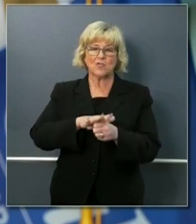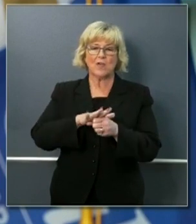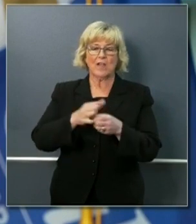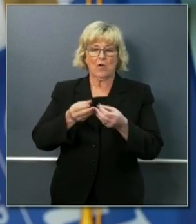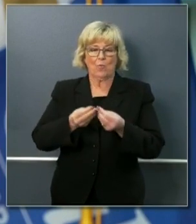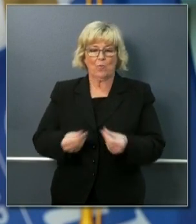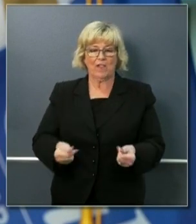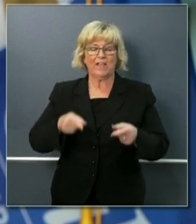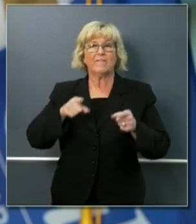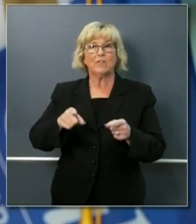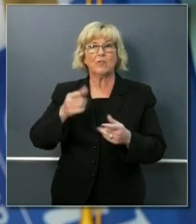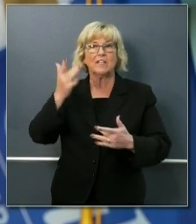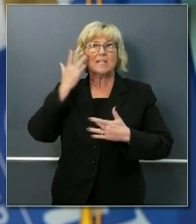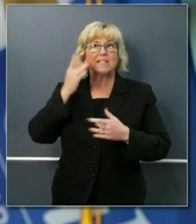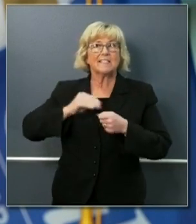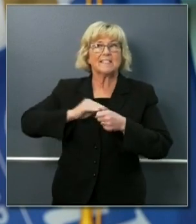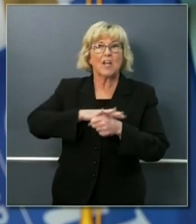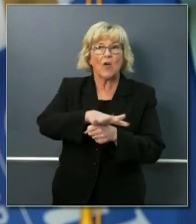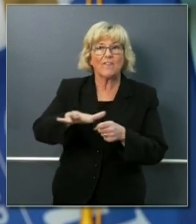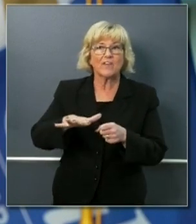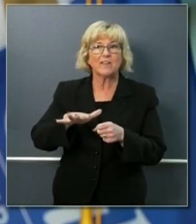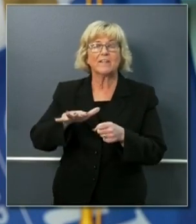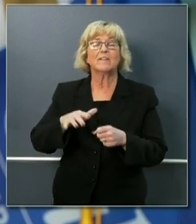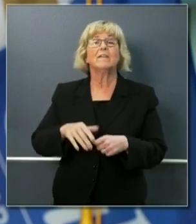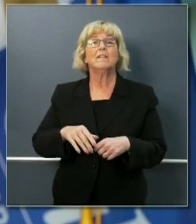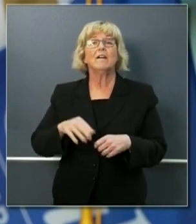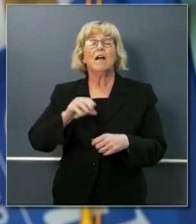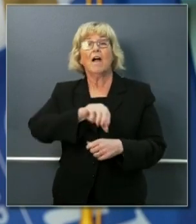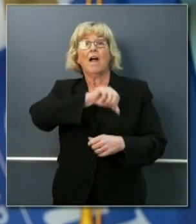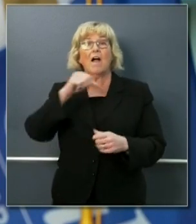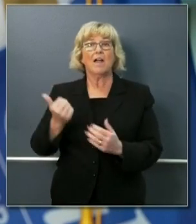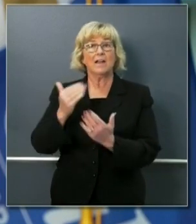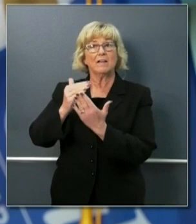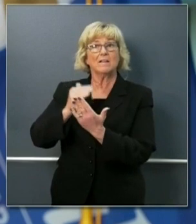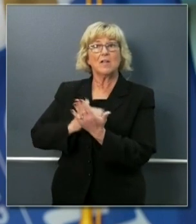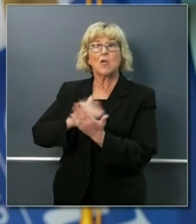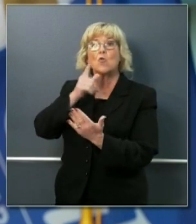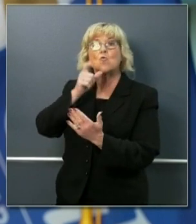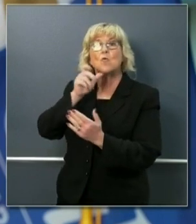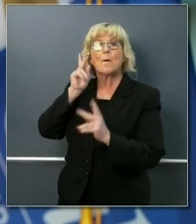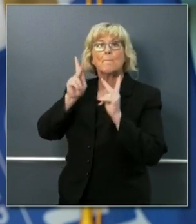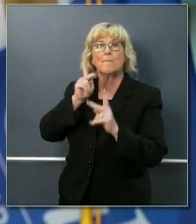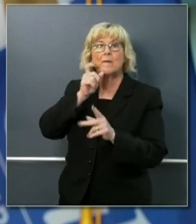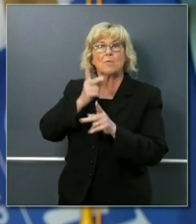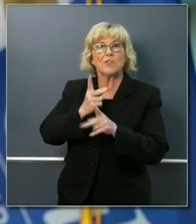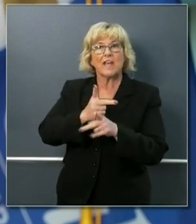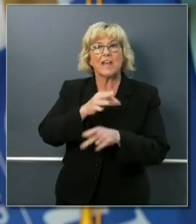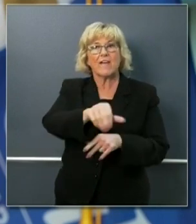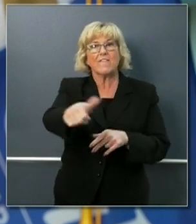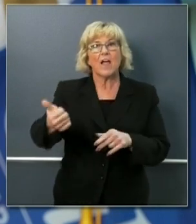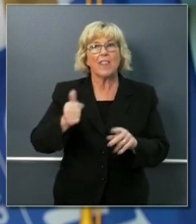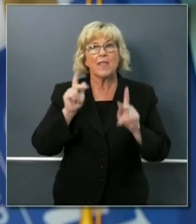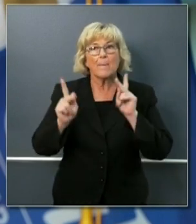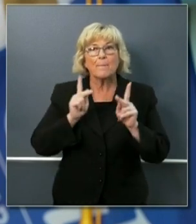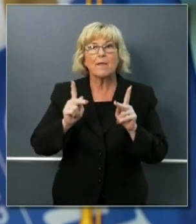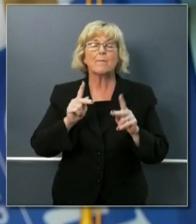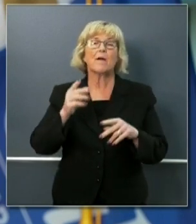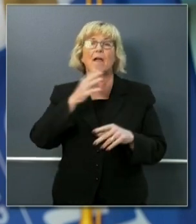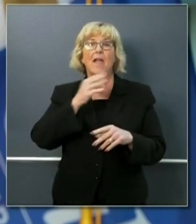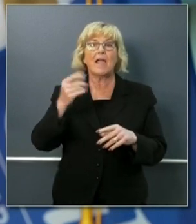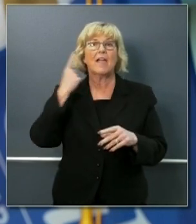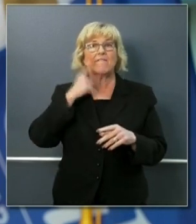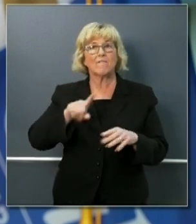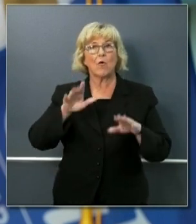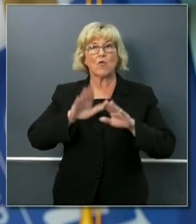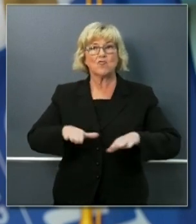during COVID-19, and an additional playbook for caregivers and kids that offers practical tools and tips